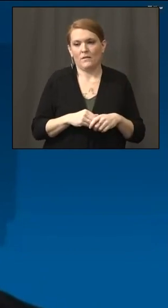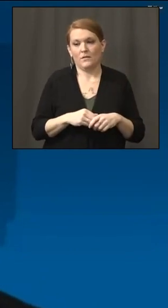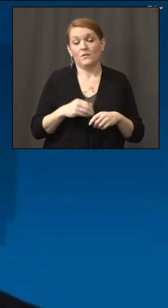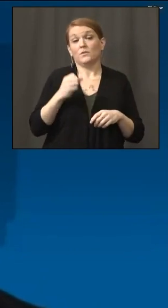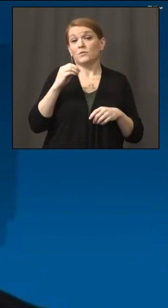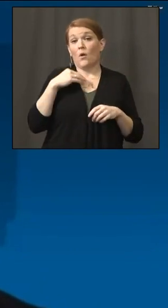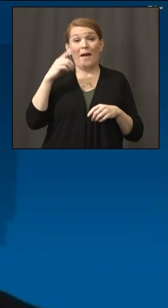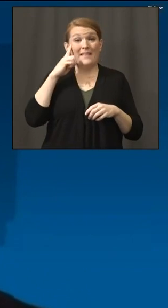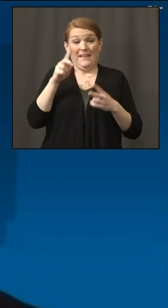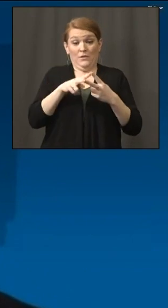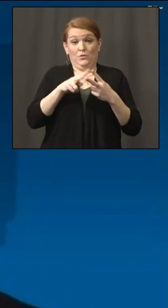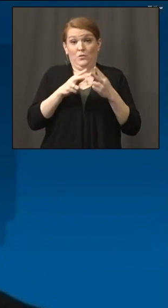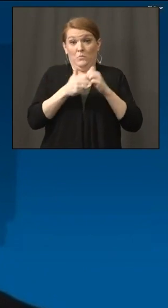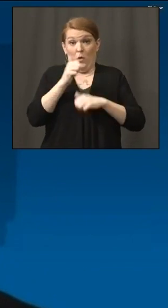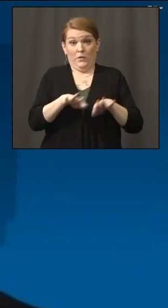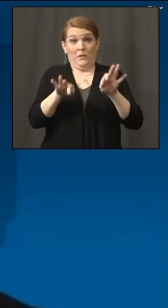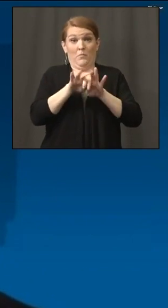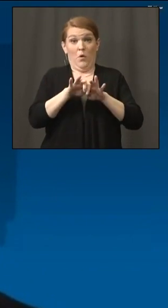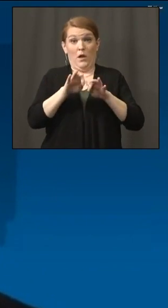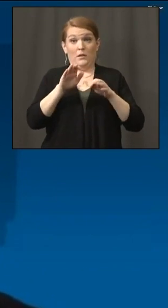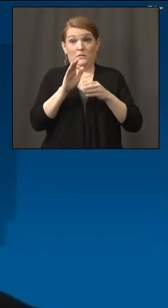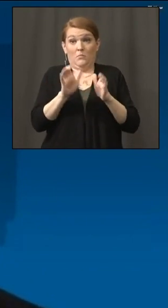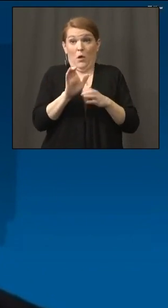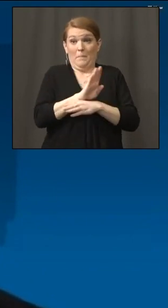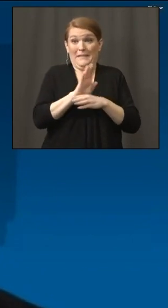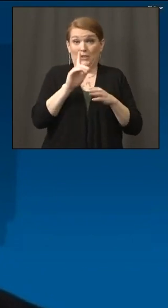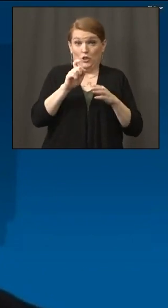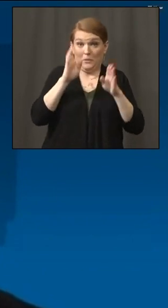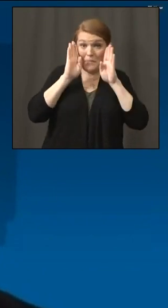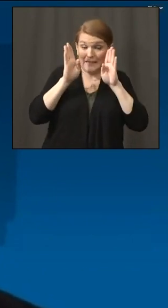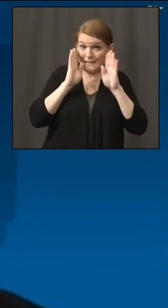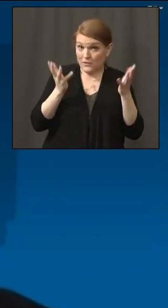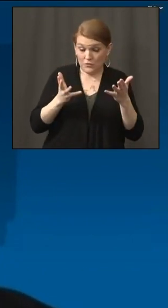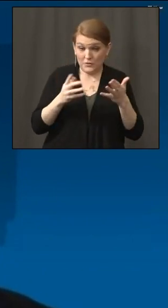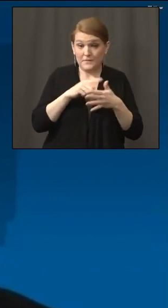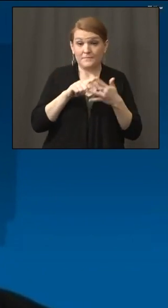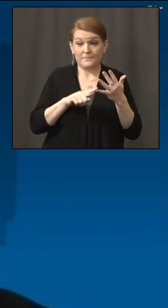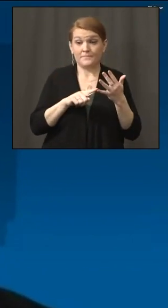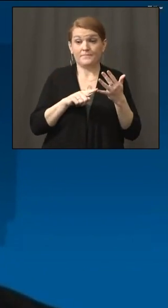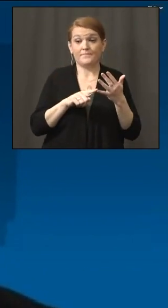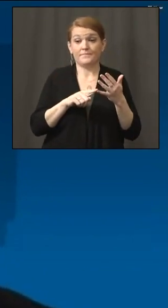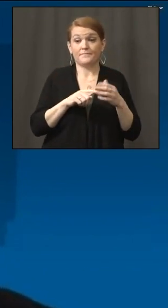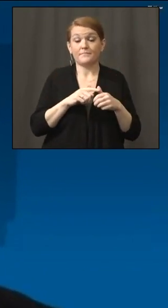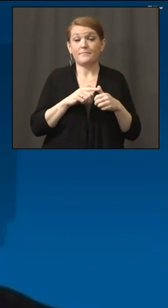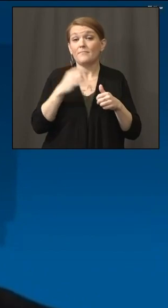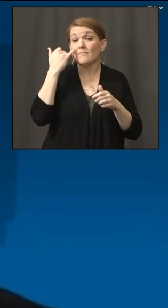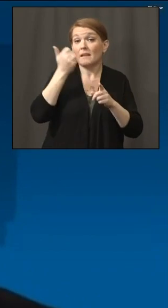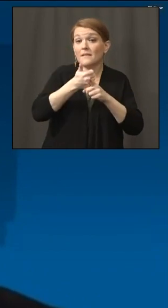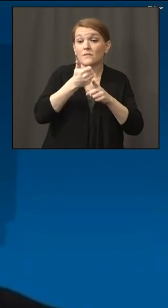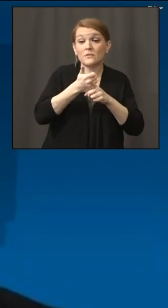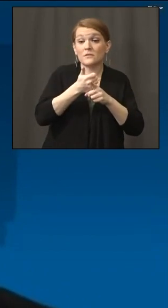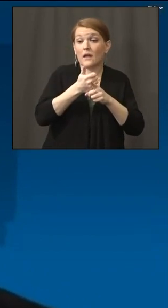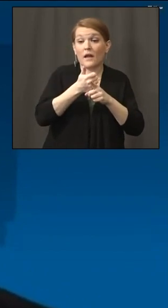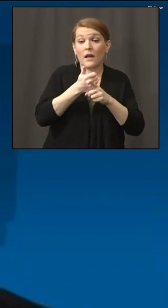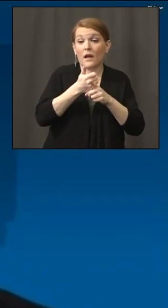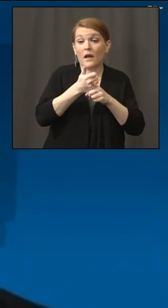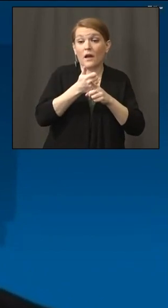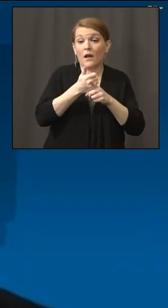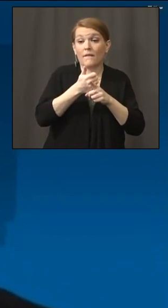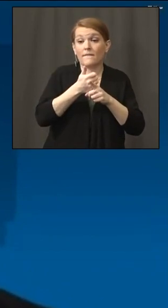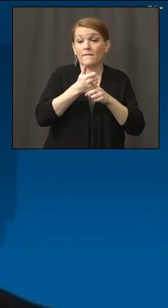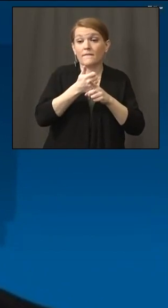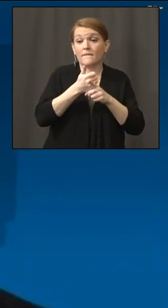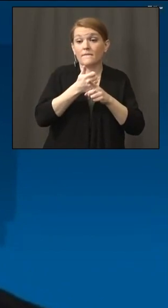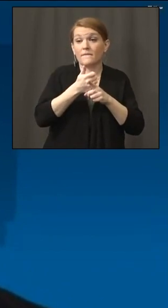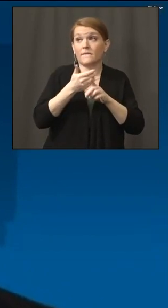should be looking for with this new round is that, again, for those who did not get a bite at the apple in the first round